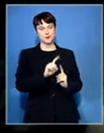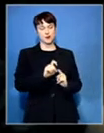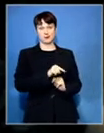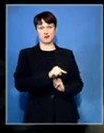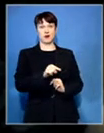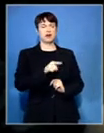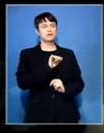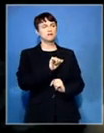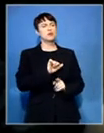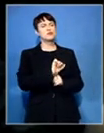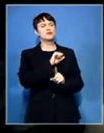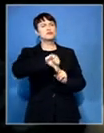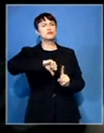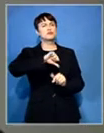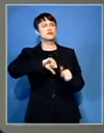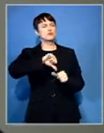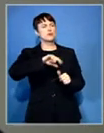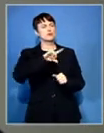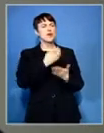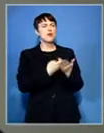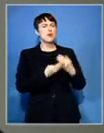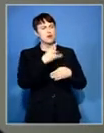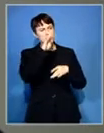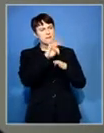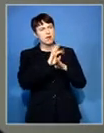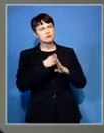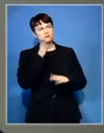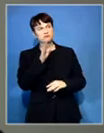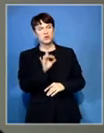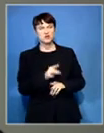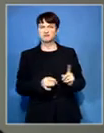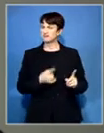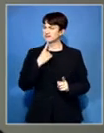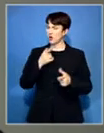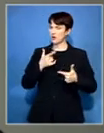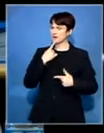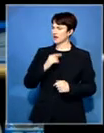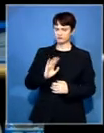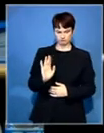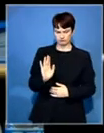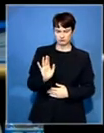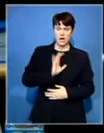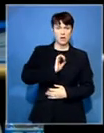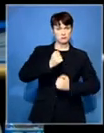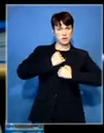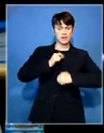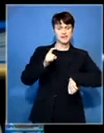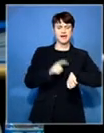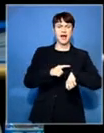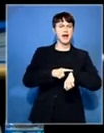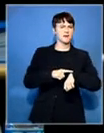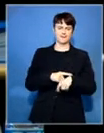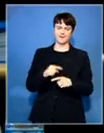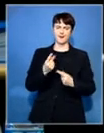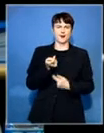socio-economic plans in Marikana. Lonmin lawyers argued their clients had insufficient time to